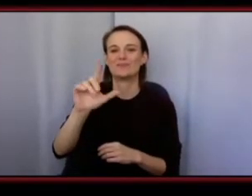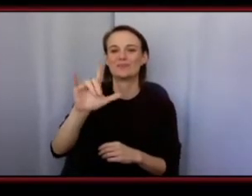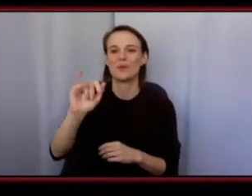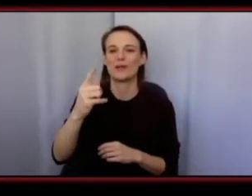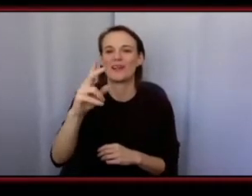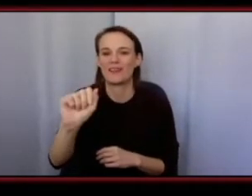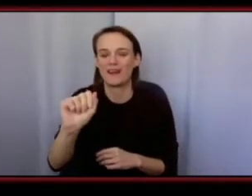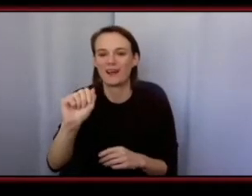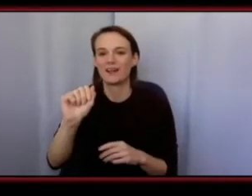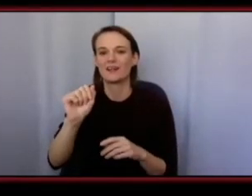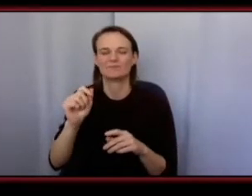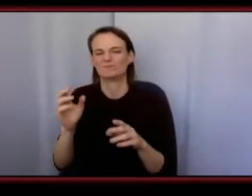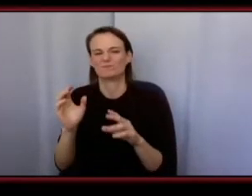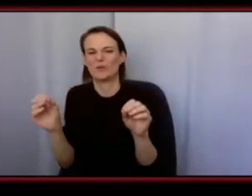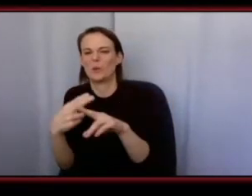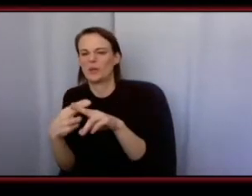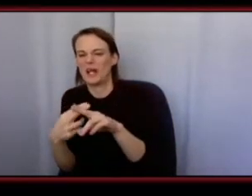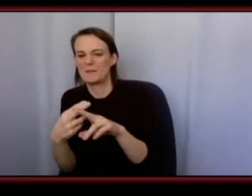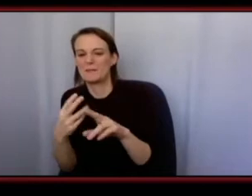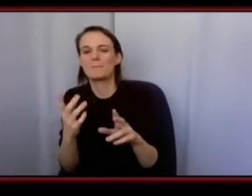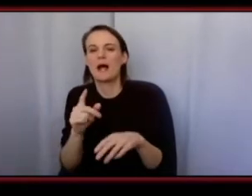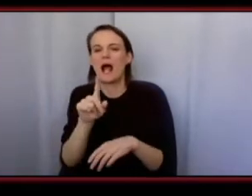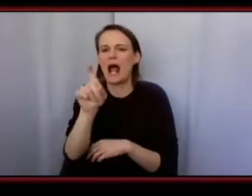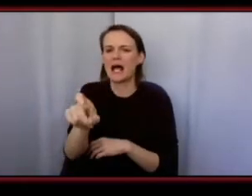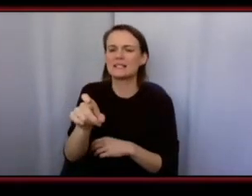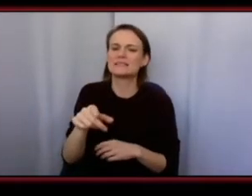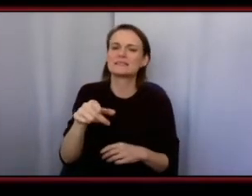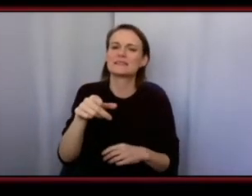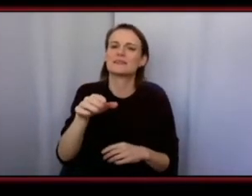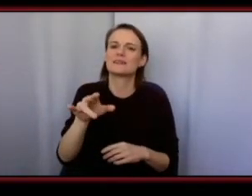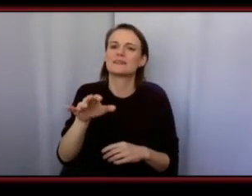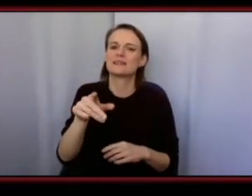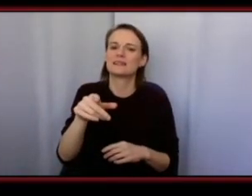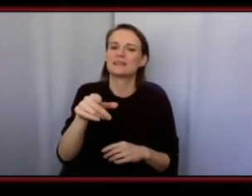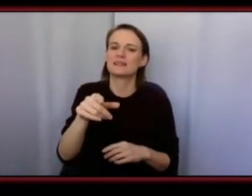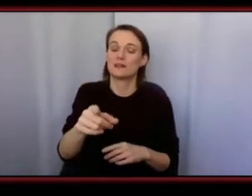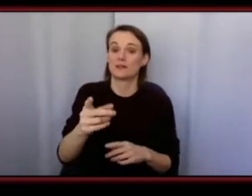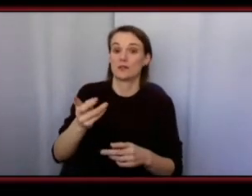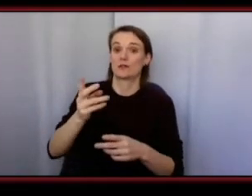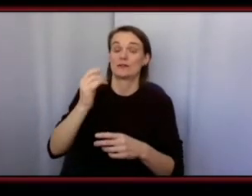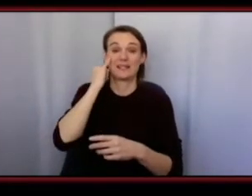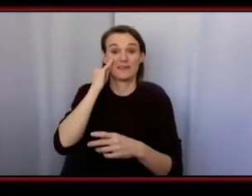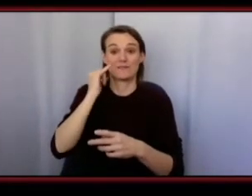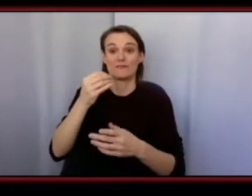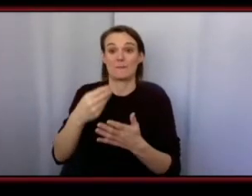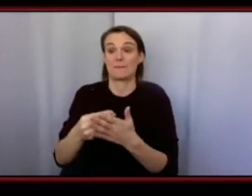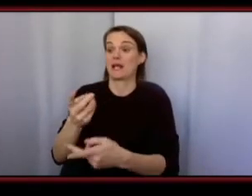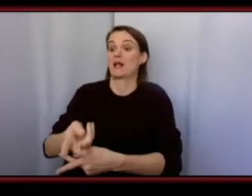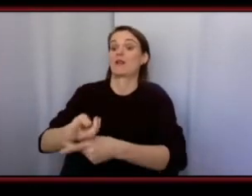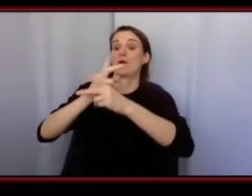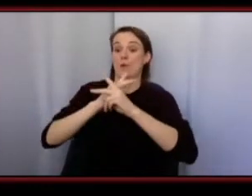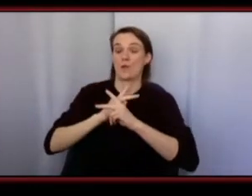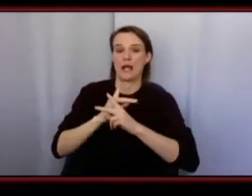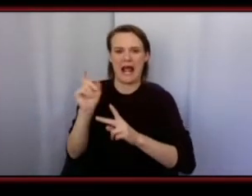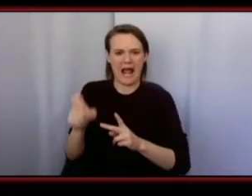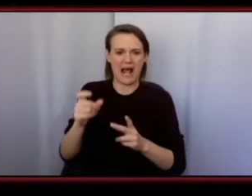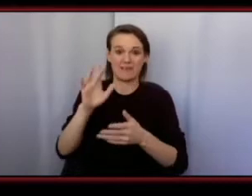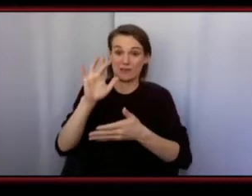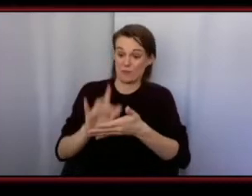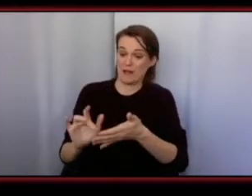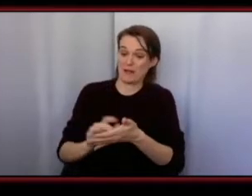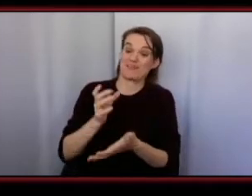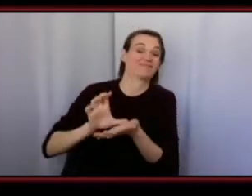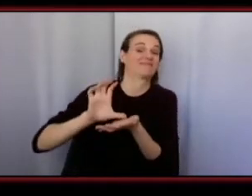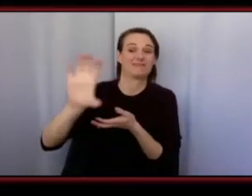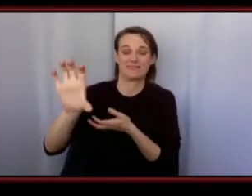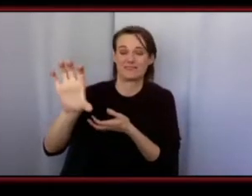also from someone that's anonymous um do you have to return the full amount of the loan um um heard if the business is successful you